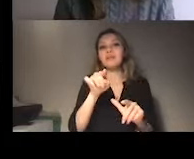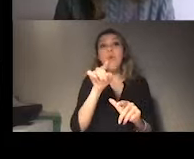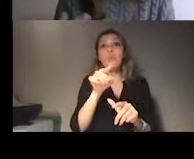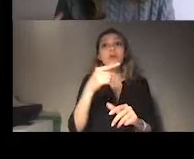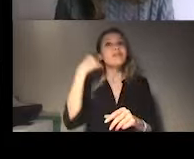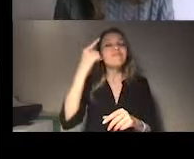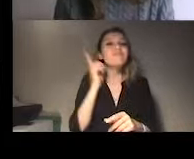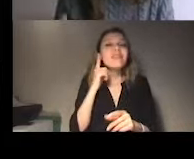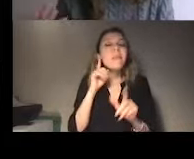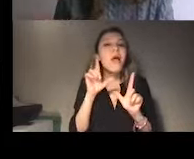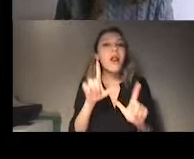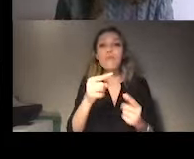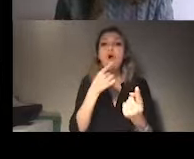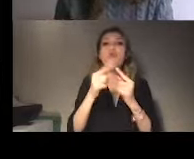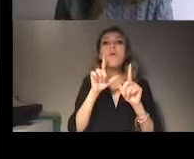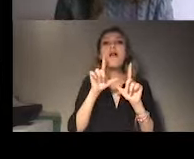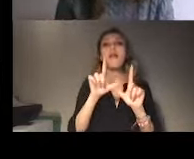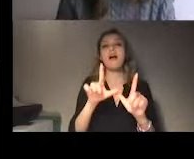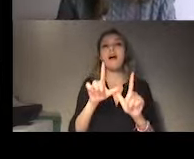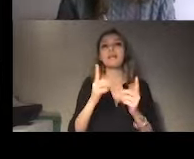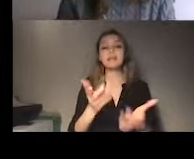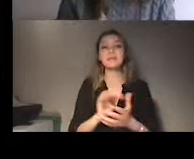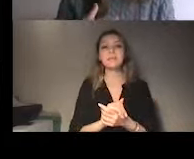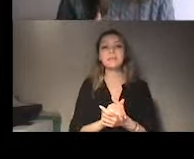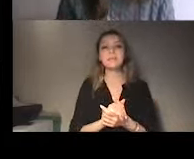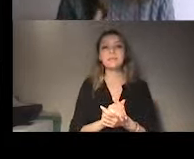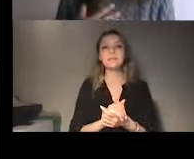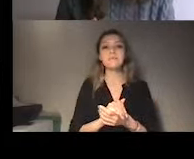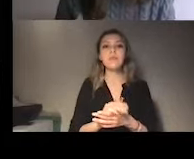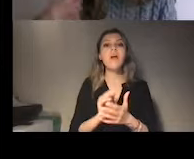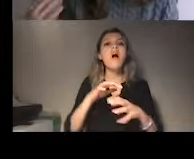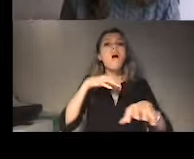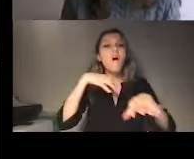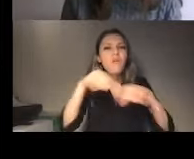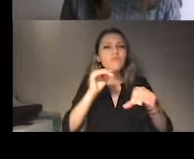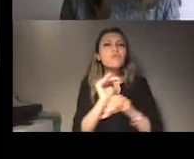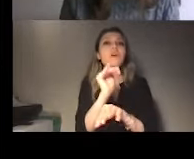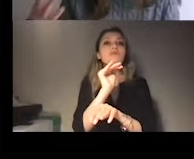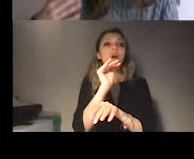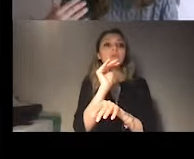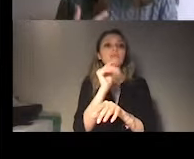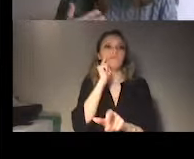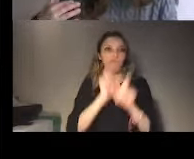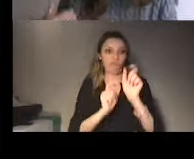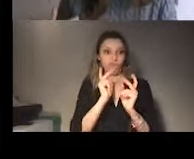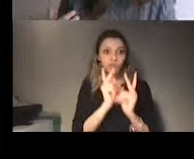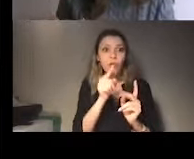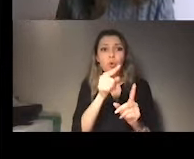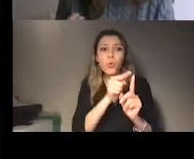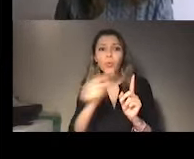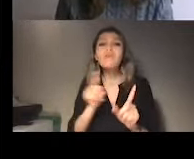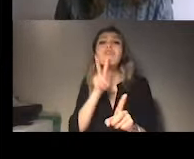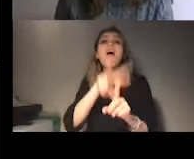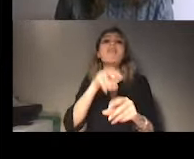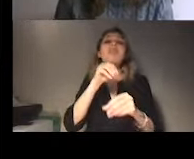that are the most marginalized in our society that can be, for example, people with disabilities or people belonging